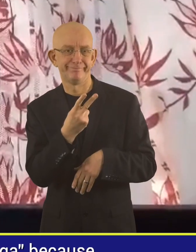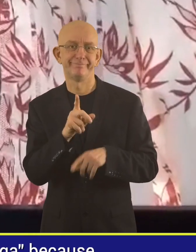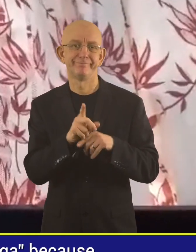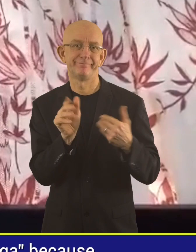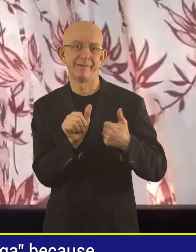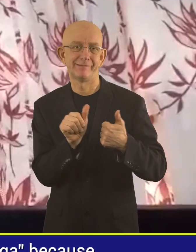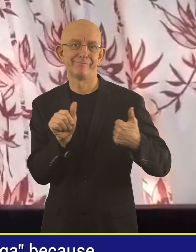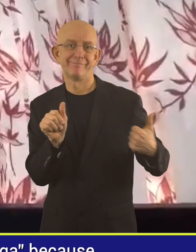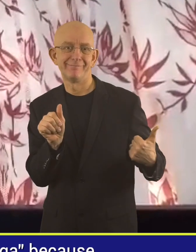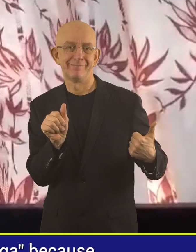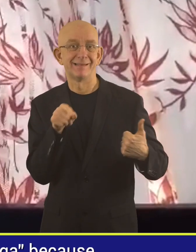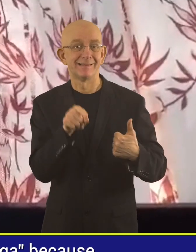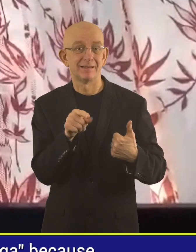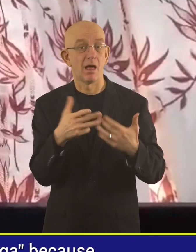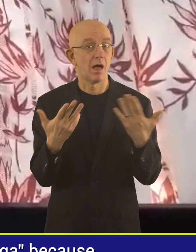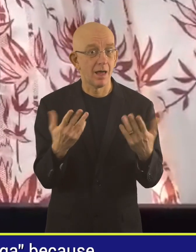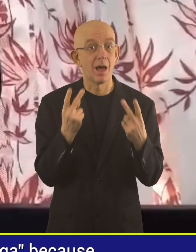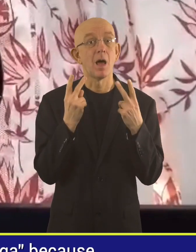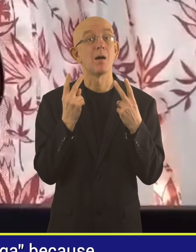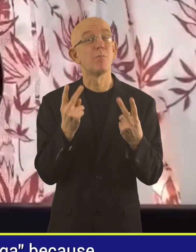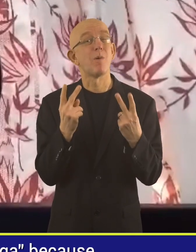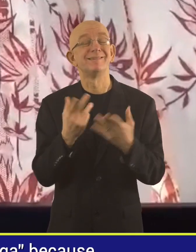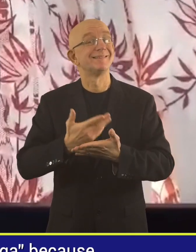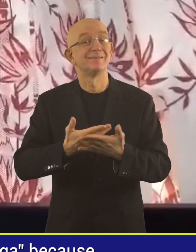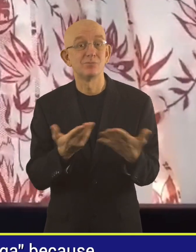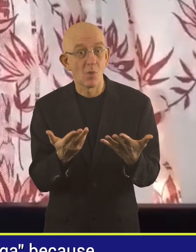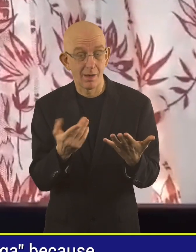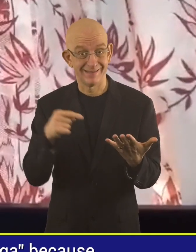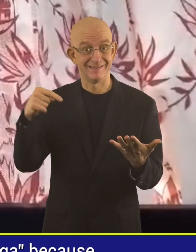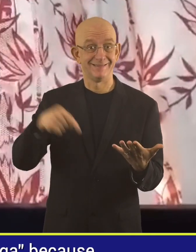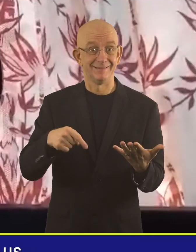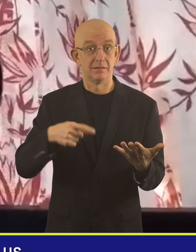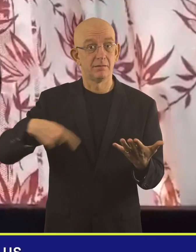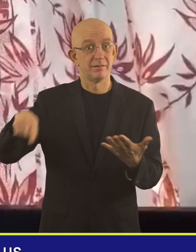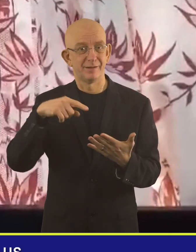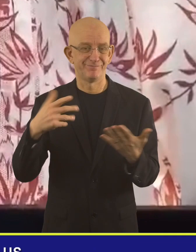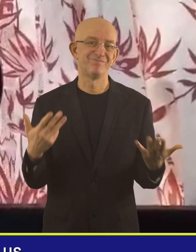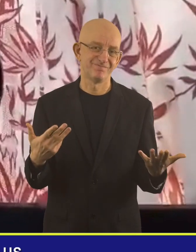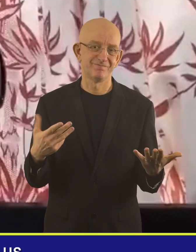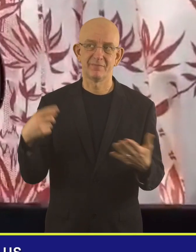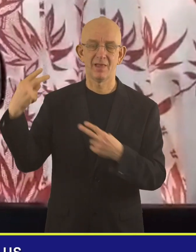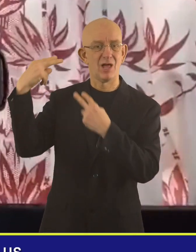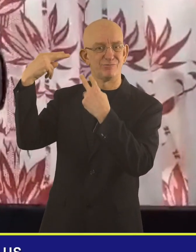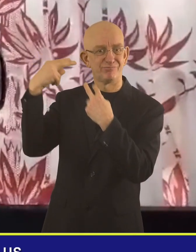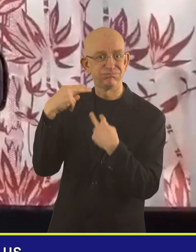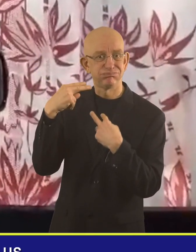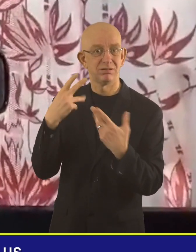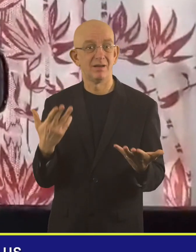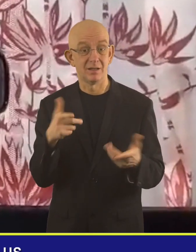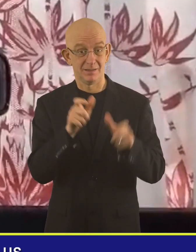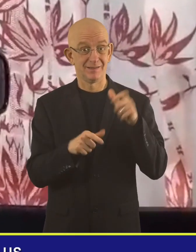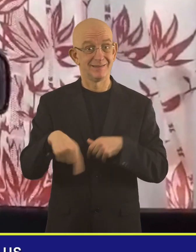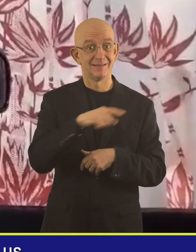because you look slow and the most important things, they look down